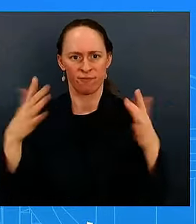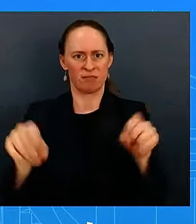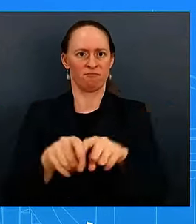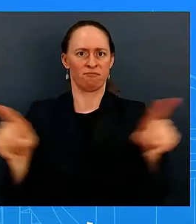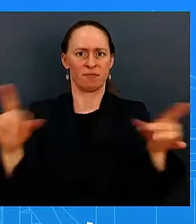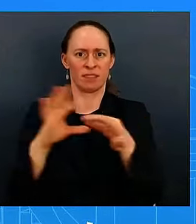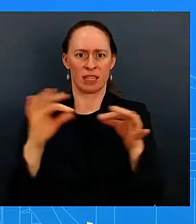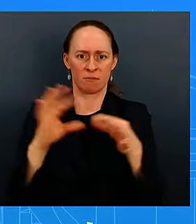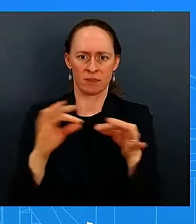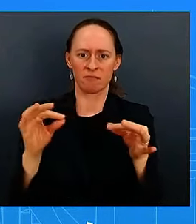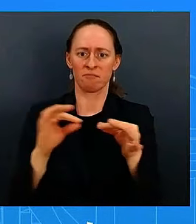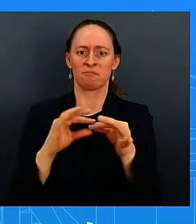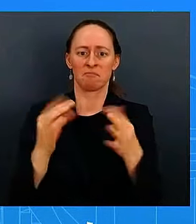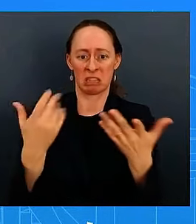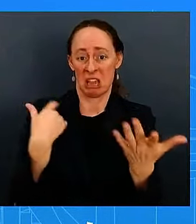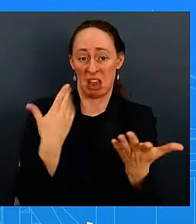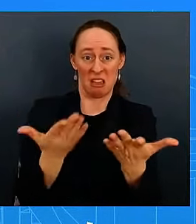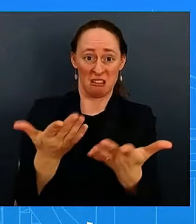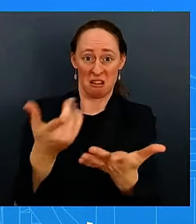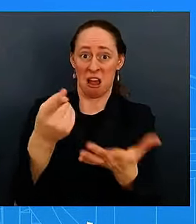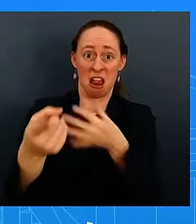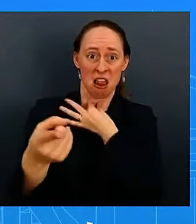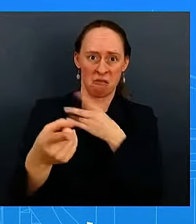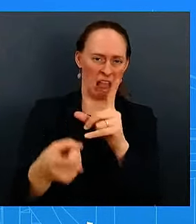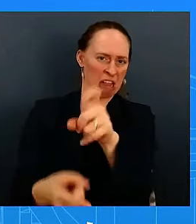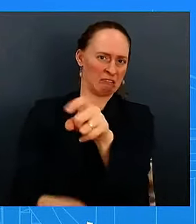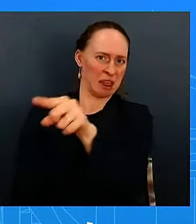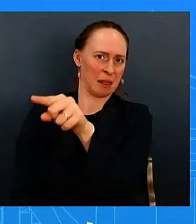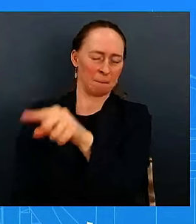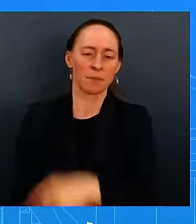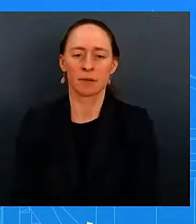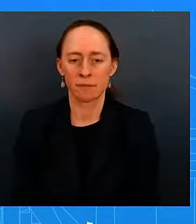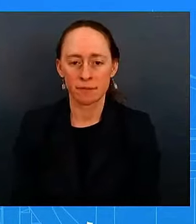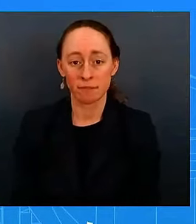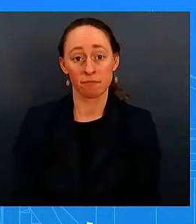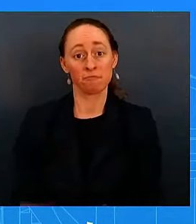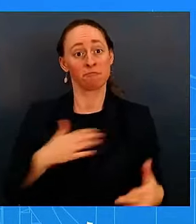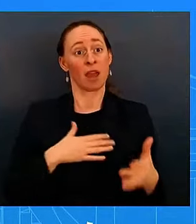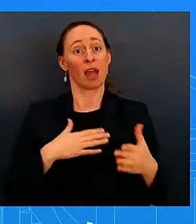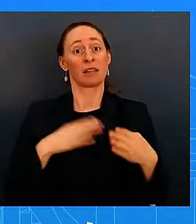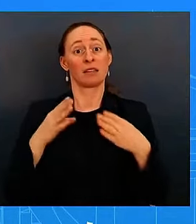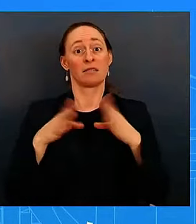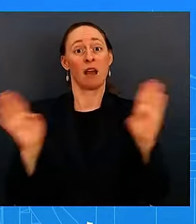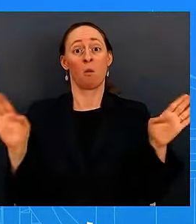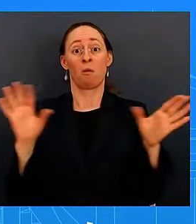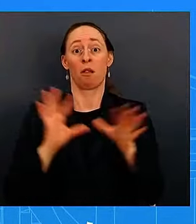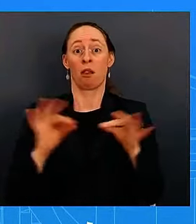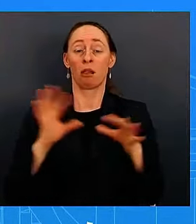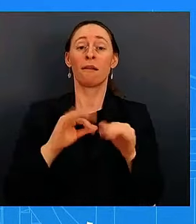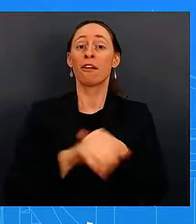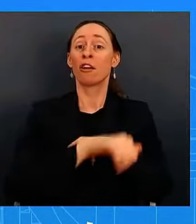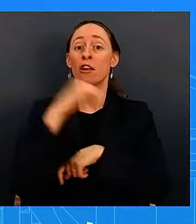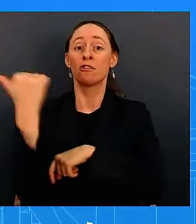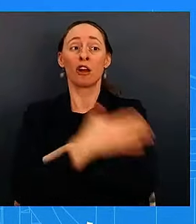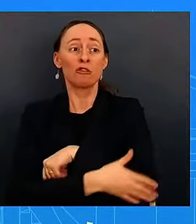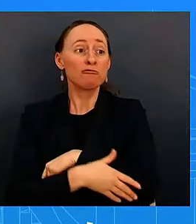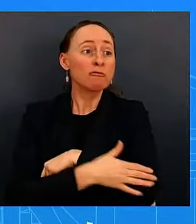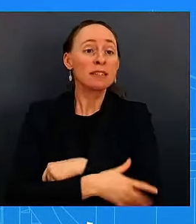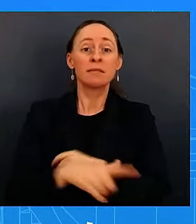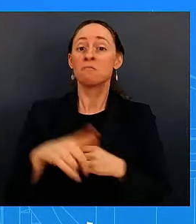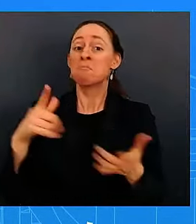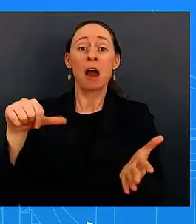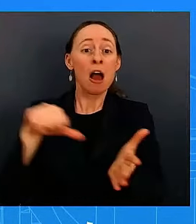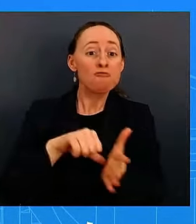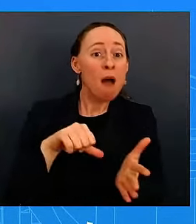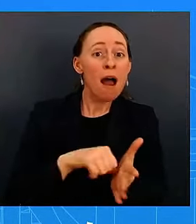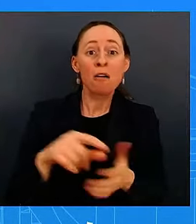say about this is that uh no foreign government uh like iran or russia are actively uh seeking to influence in our elections